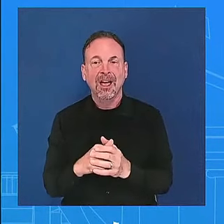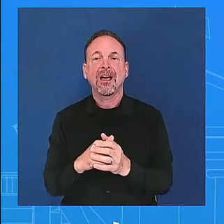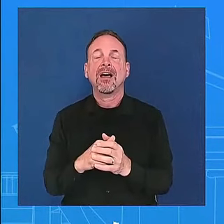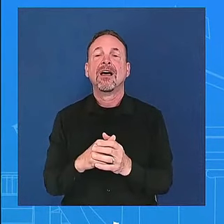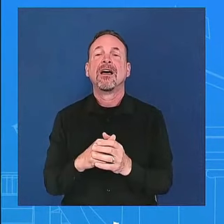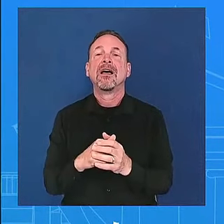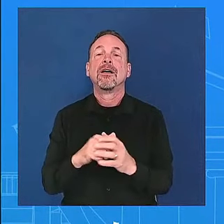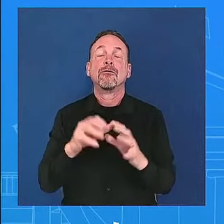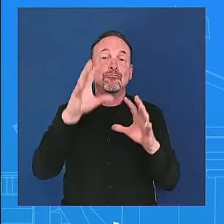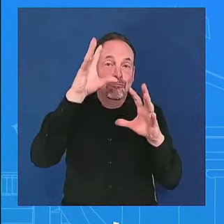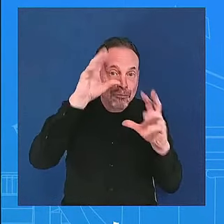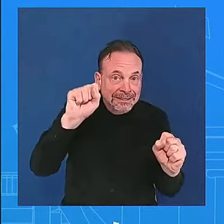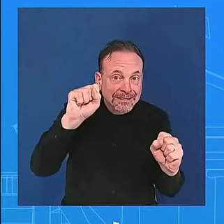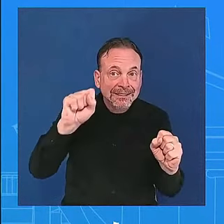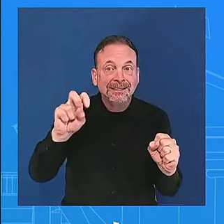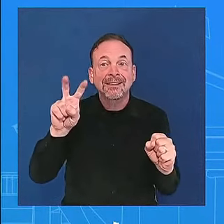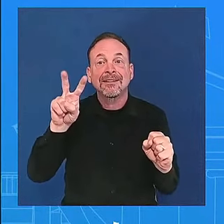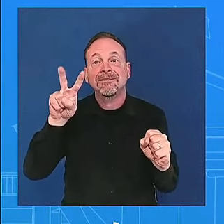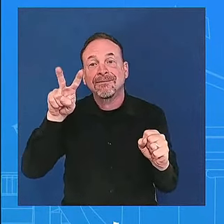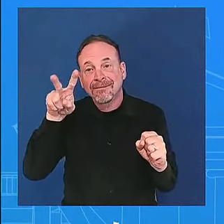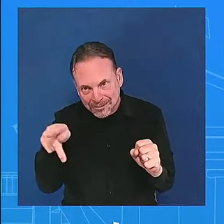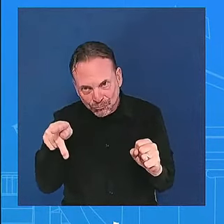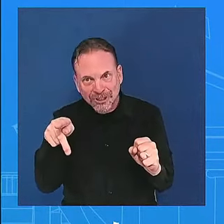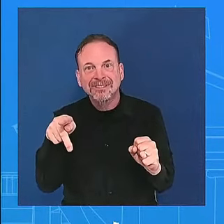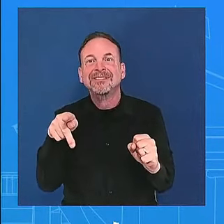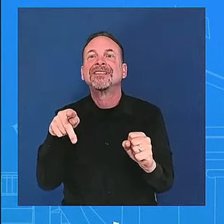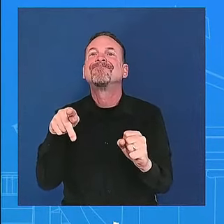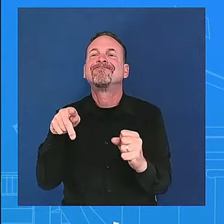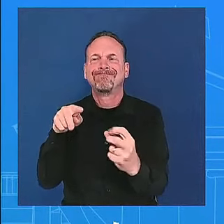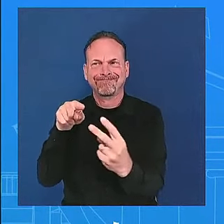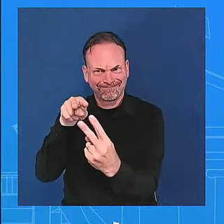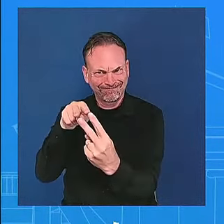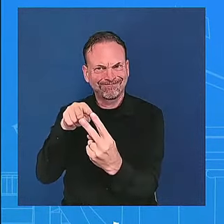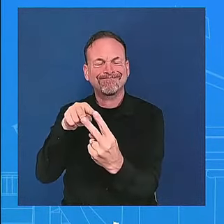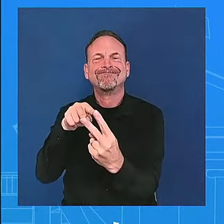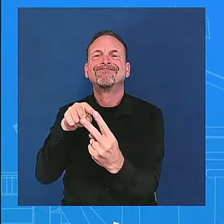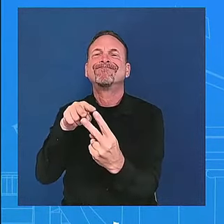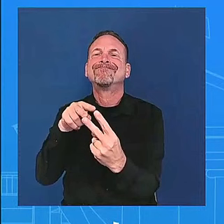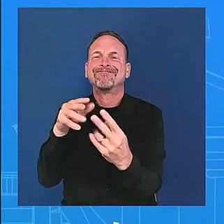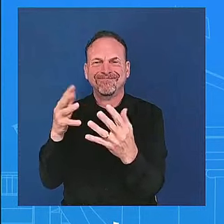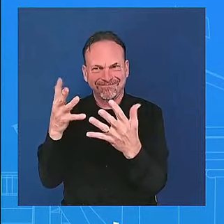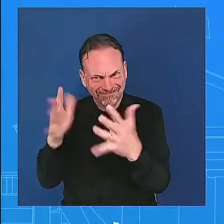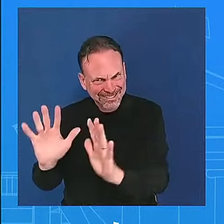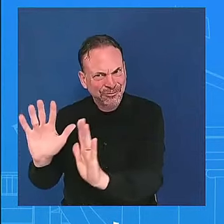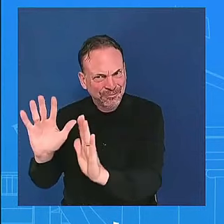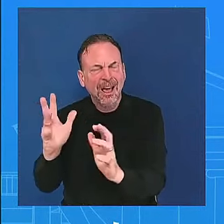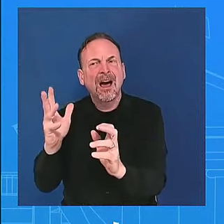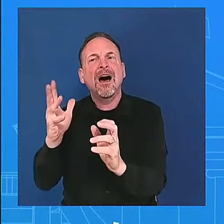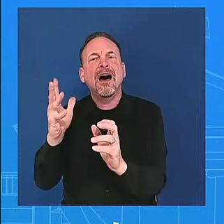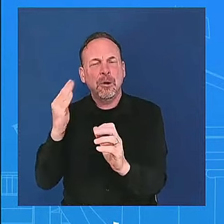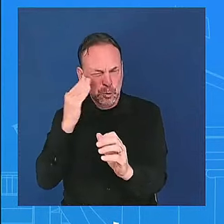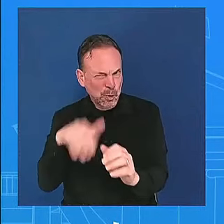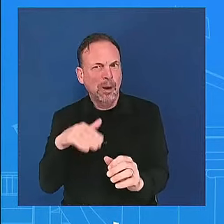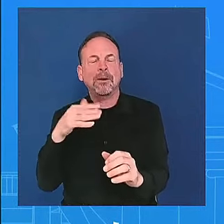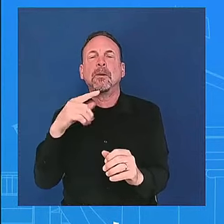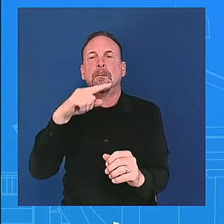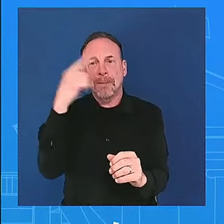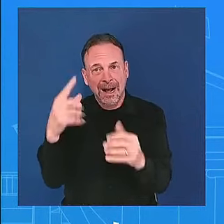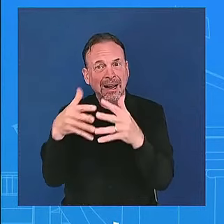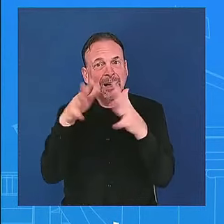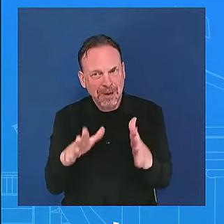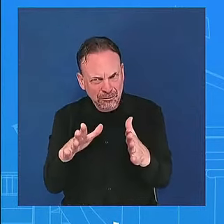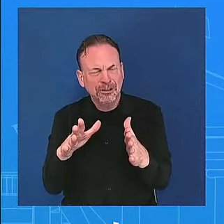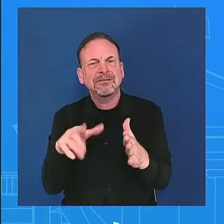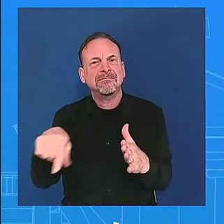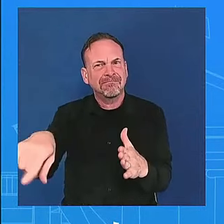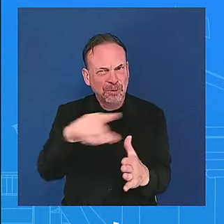of black americans to hear directly from this administration and we have done that and not just uh black americans but all americans and